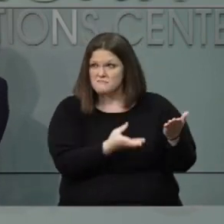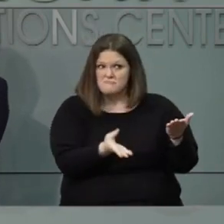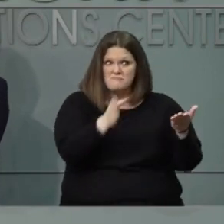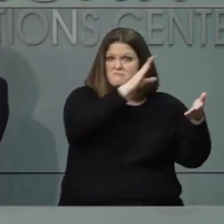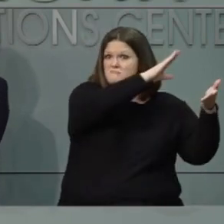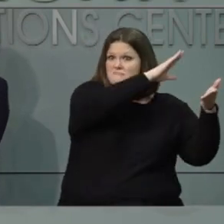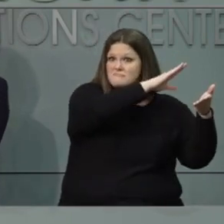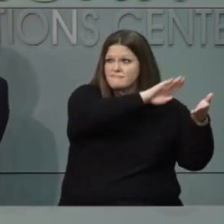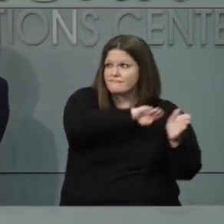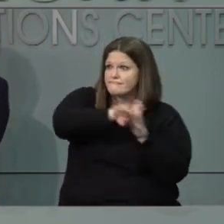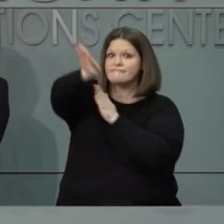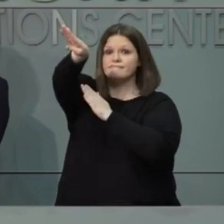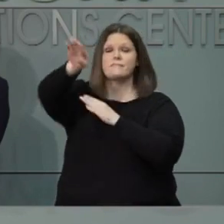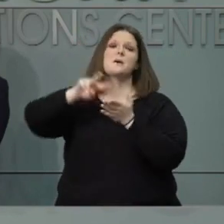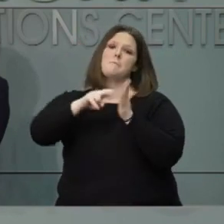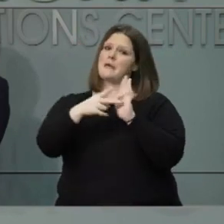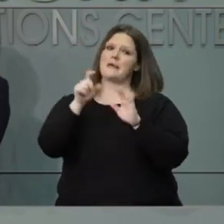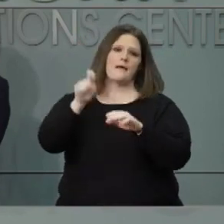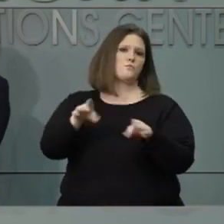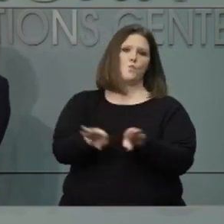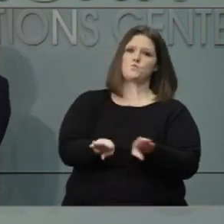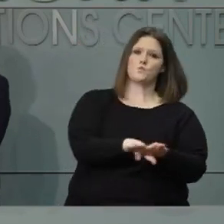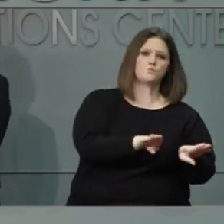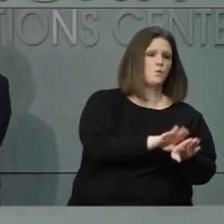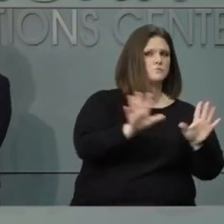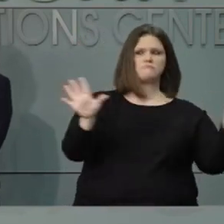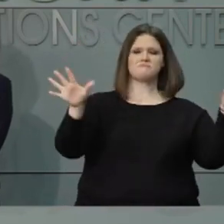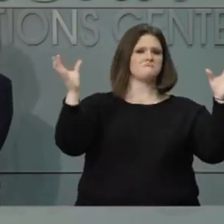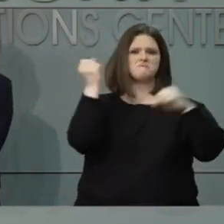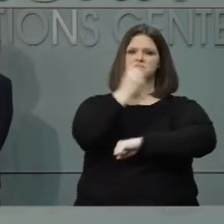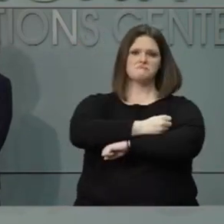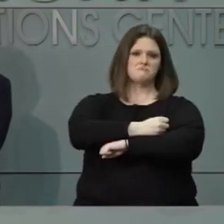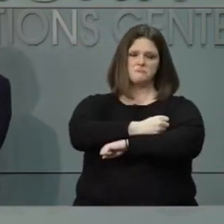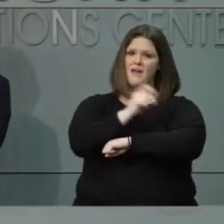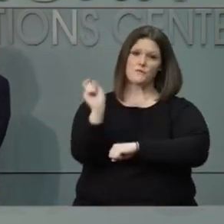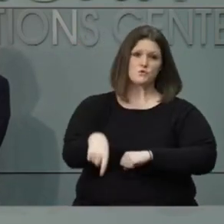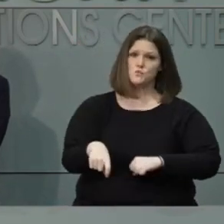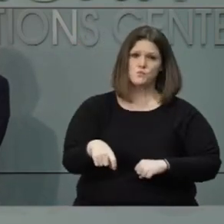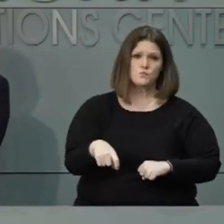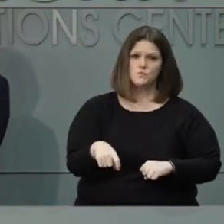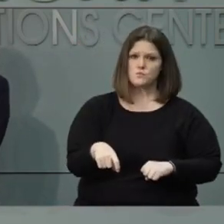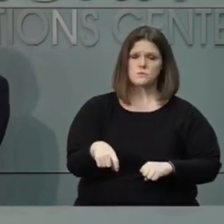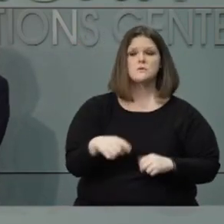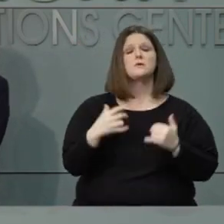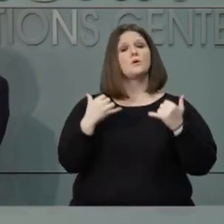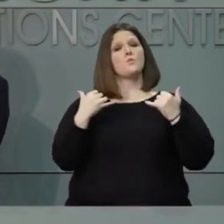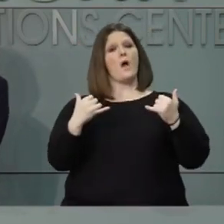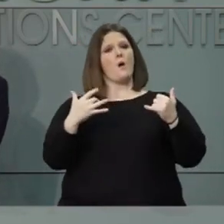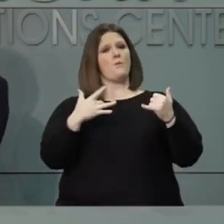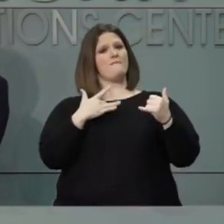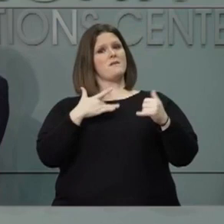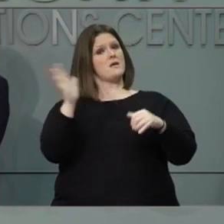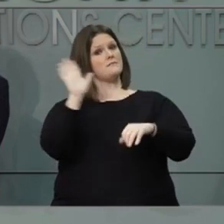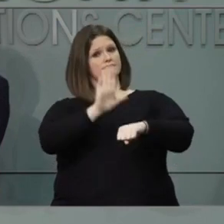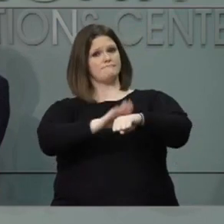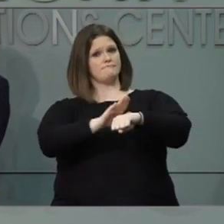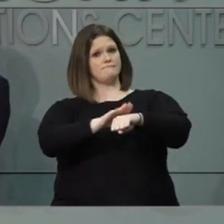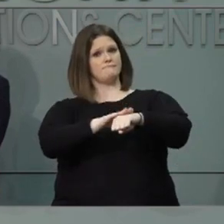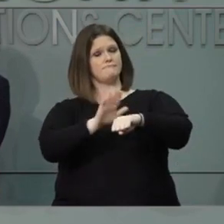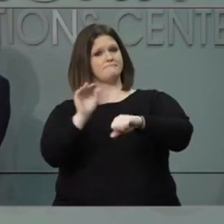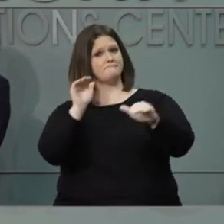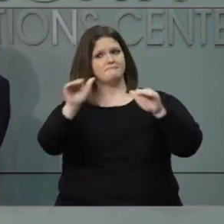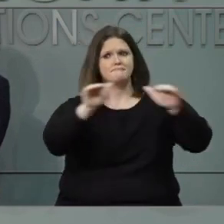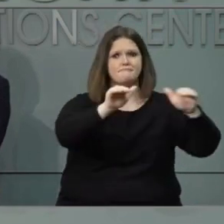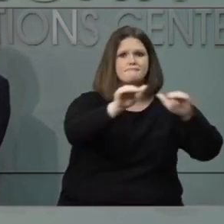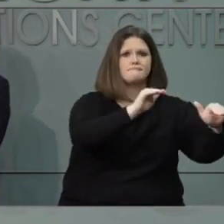But right now, this is we think this is the right move and where it's a call to arms to the people of North Carolina that we have